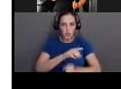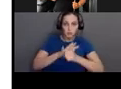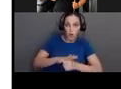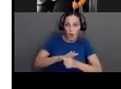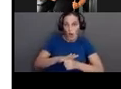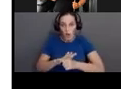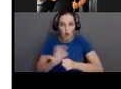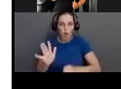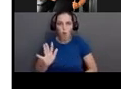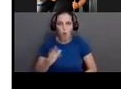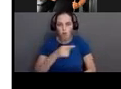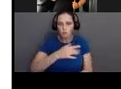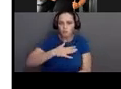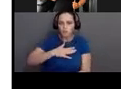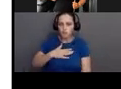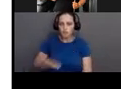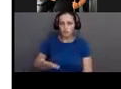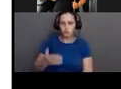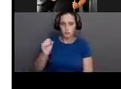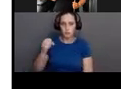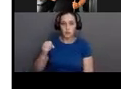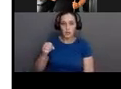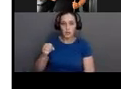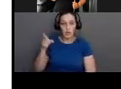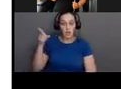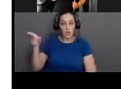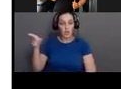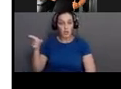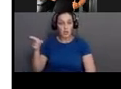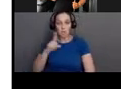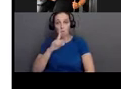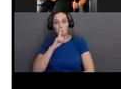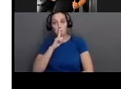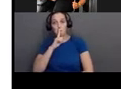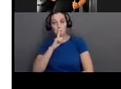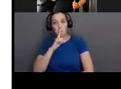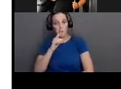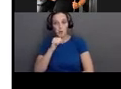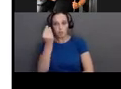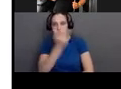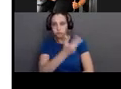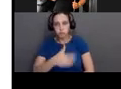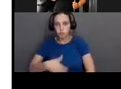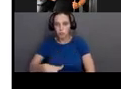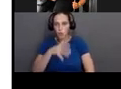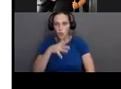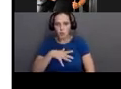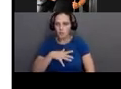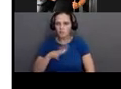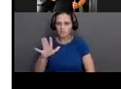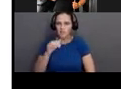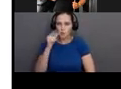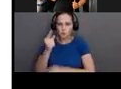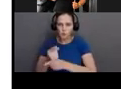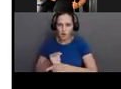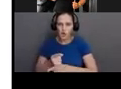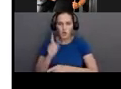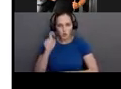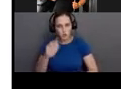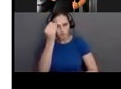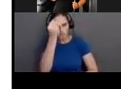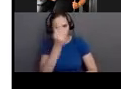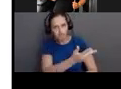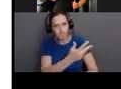And withholding this information from pregnant women isn't the way to go. Pregnant women deserve to have the information about serious